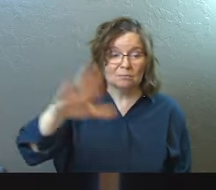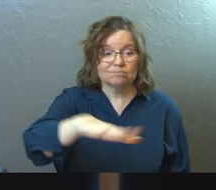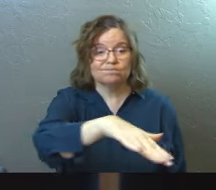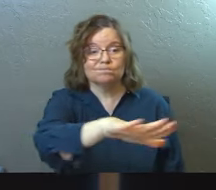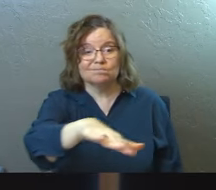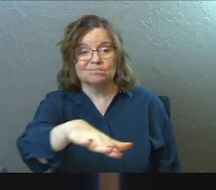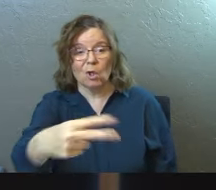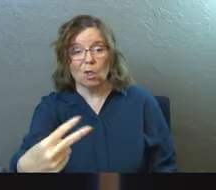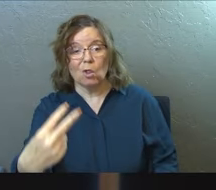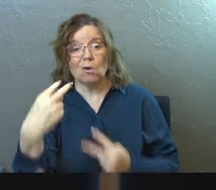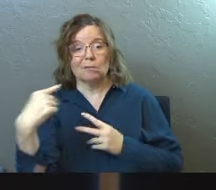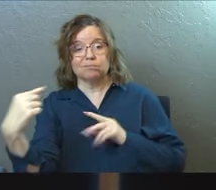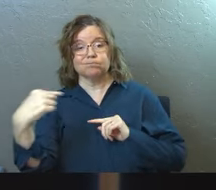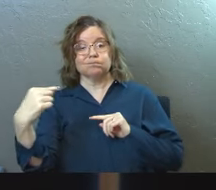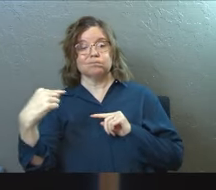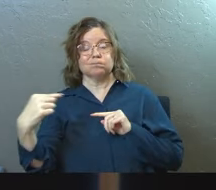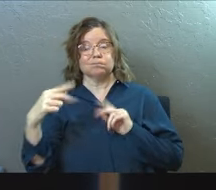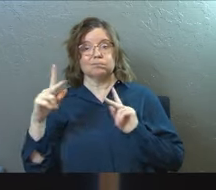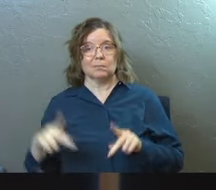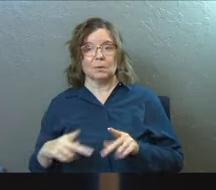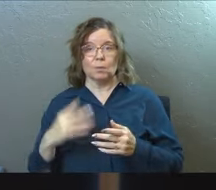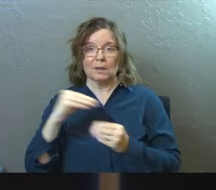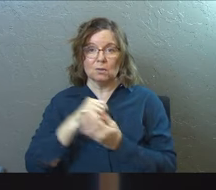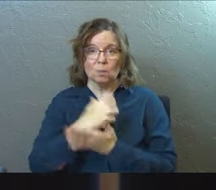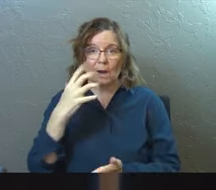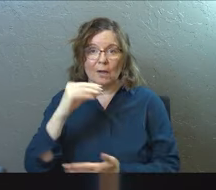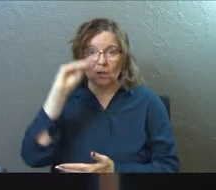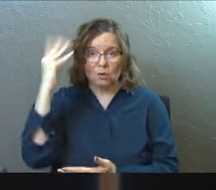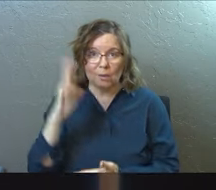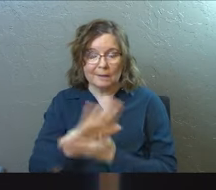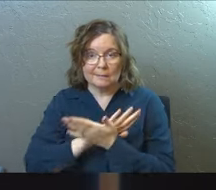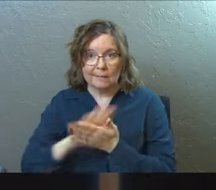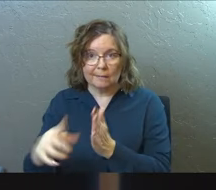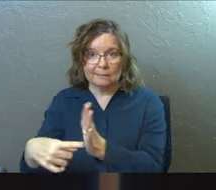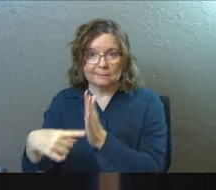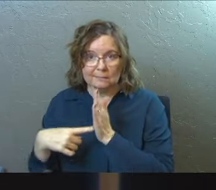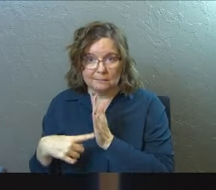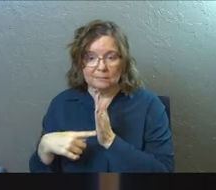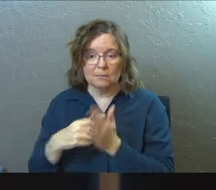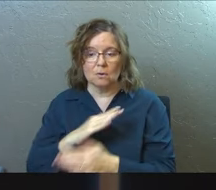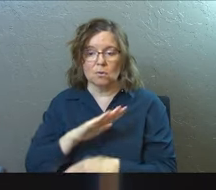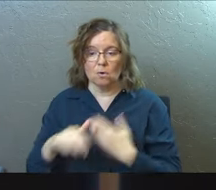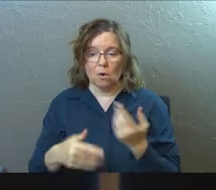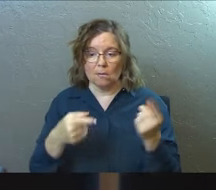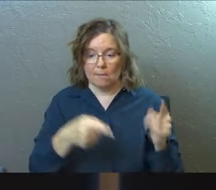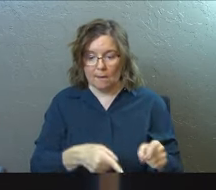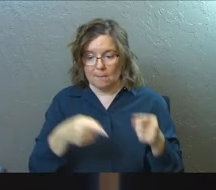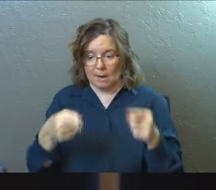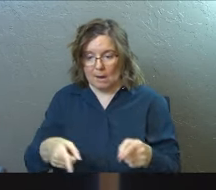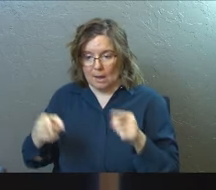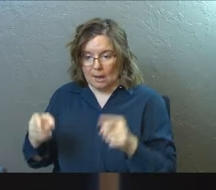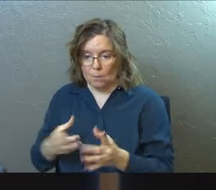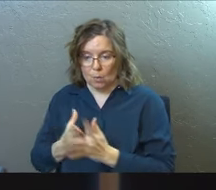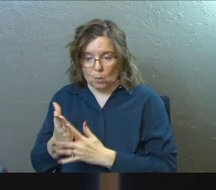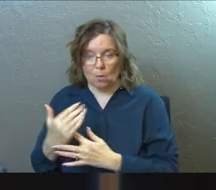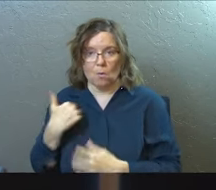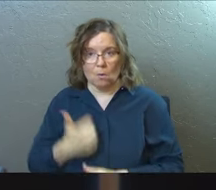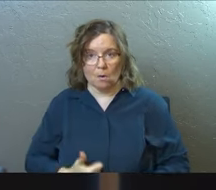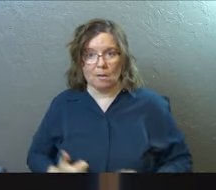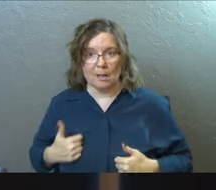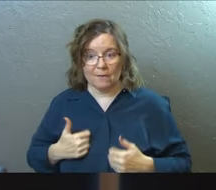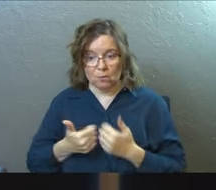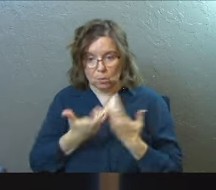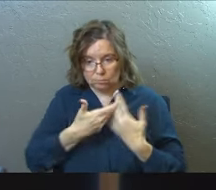examples of the incredible wealth of his grace and kindness toward us as shown in all he has done for us who are united